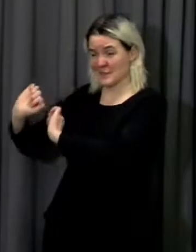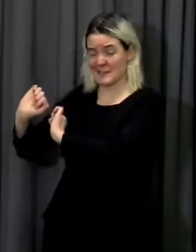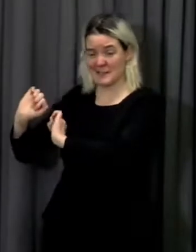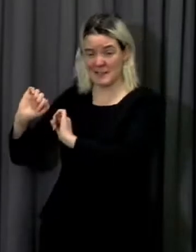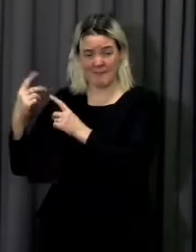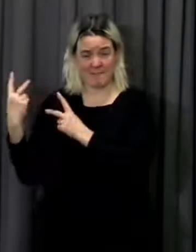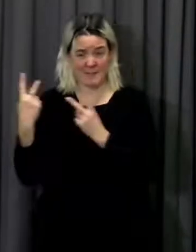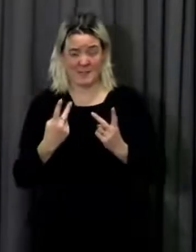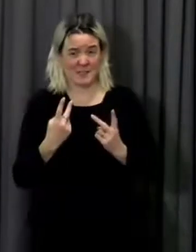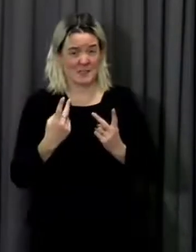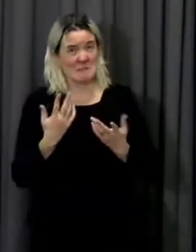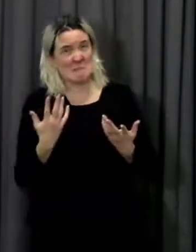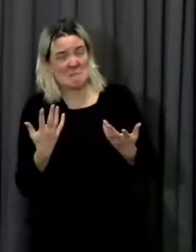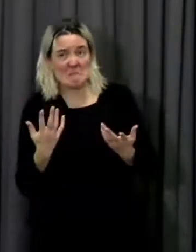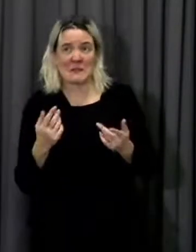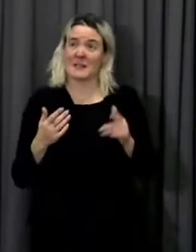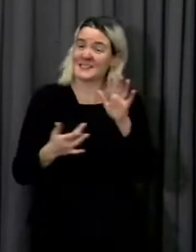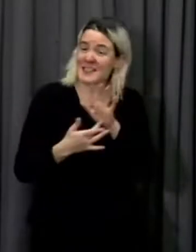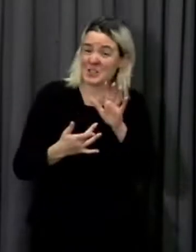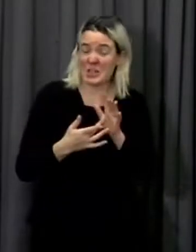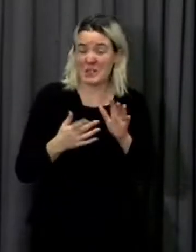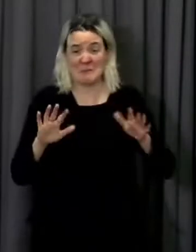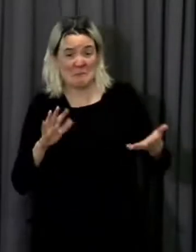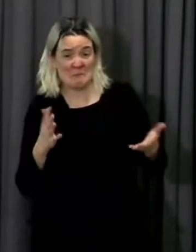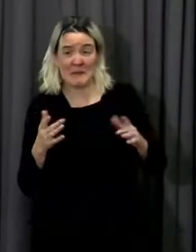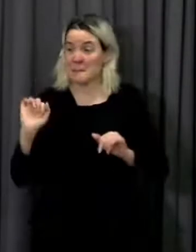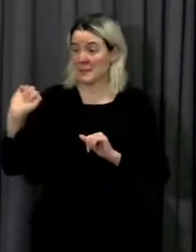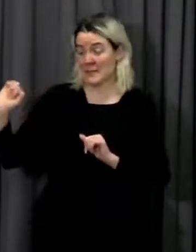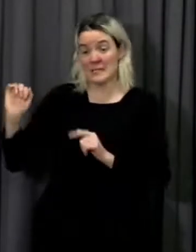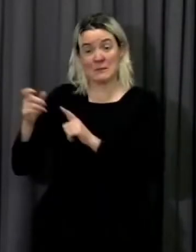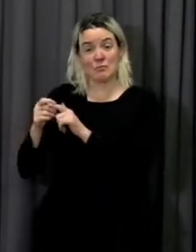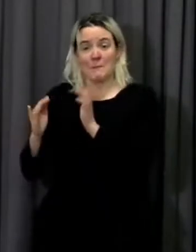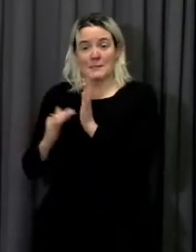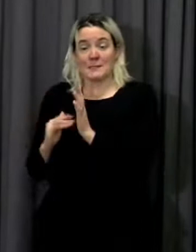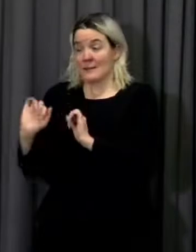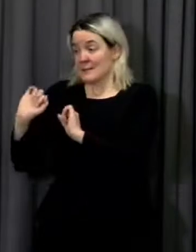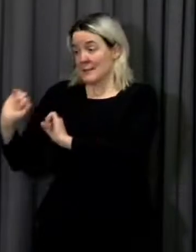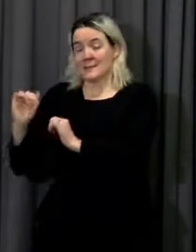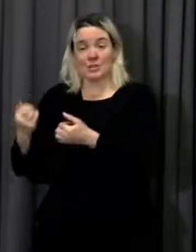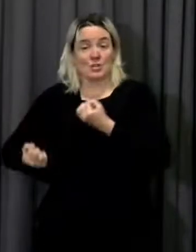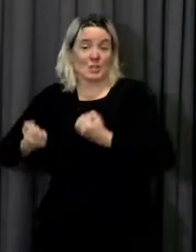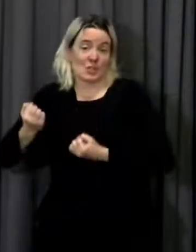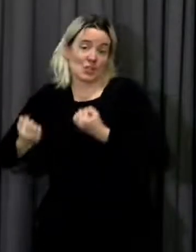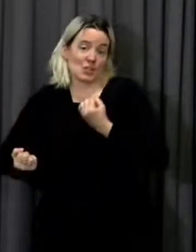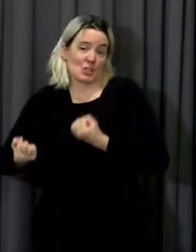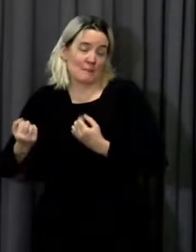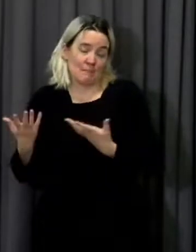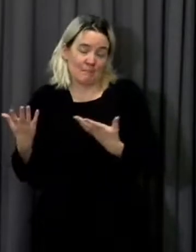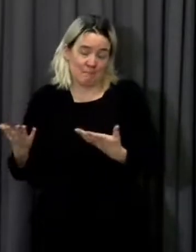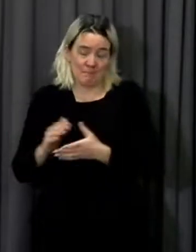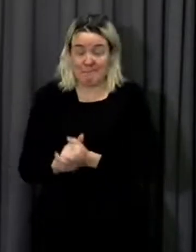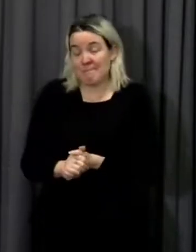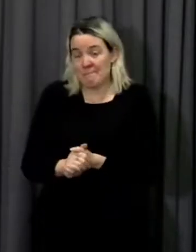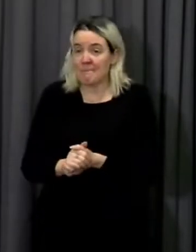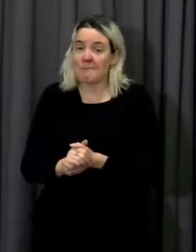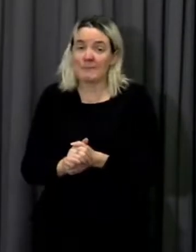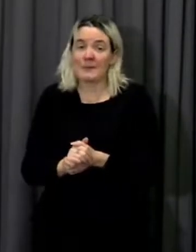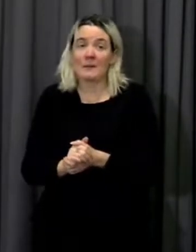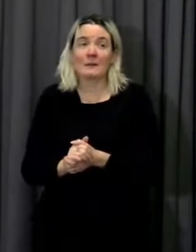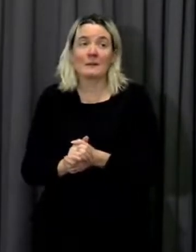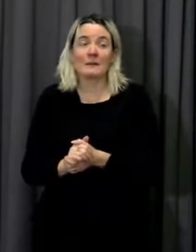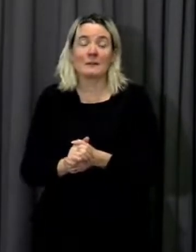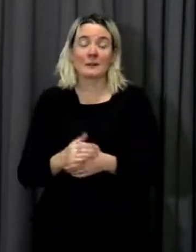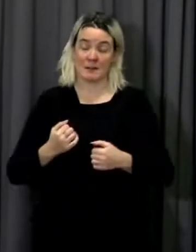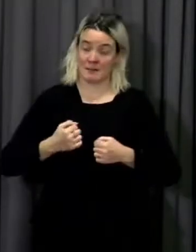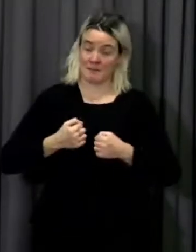United Kingdom and has to make his own judgement on that. As far as I'm concerned the important thing for